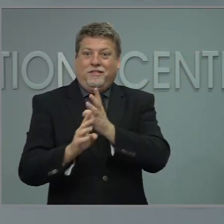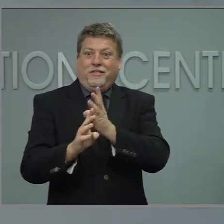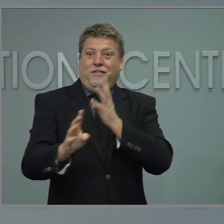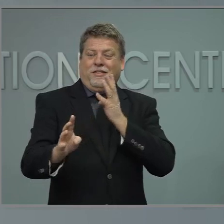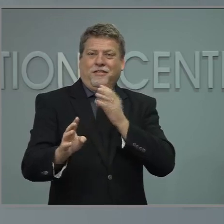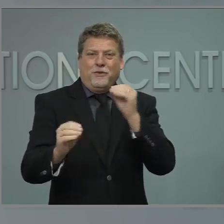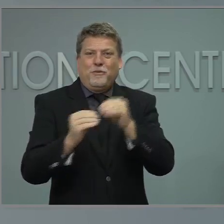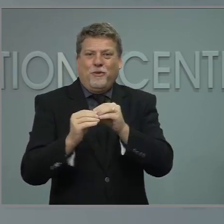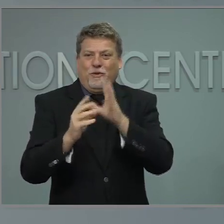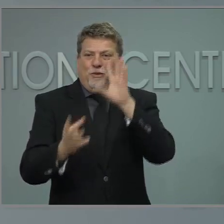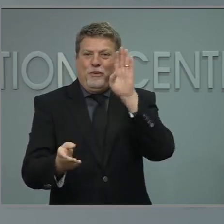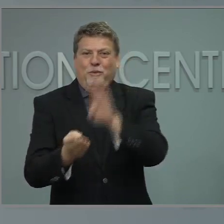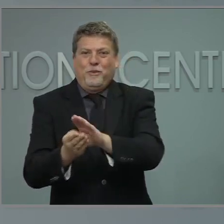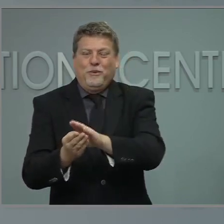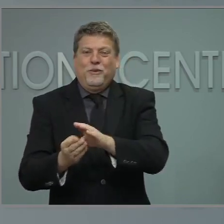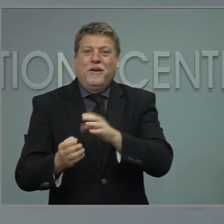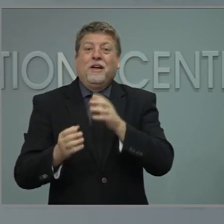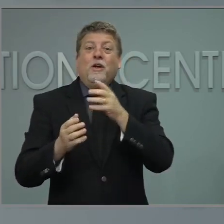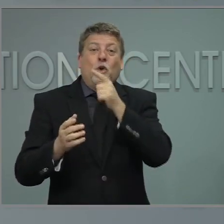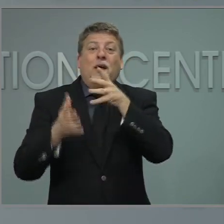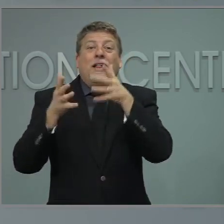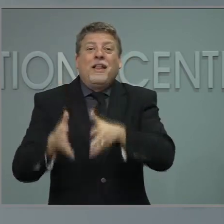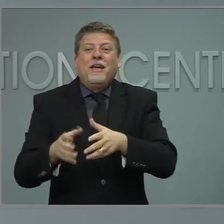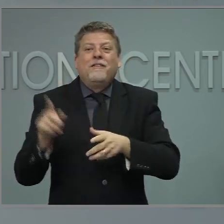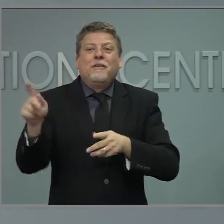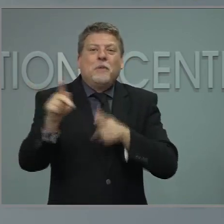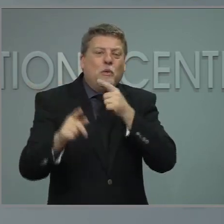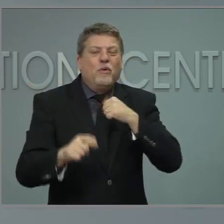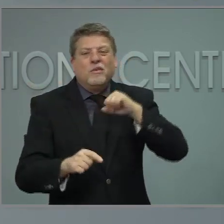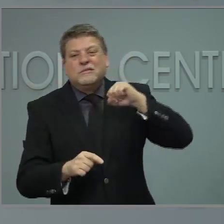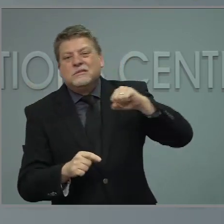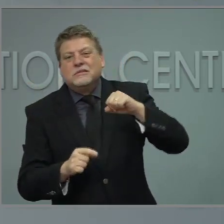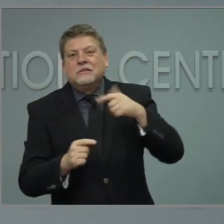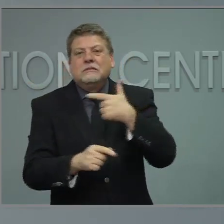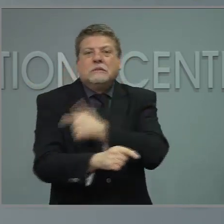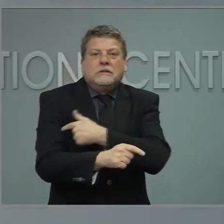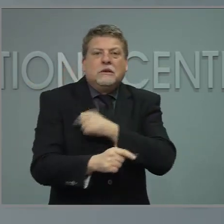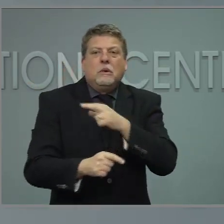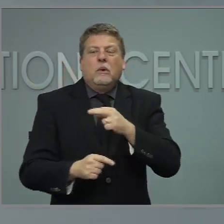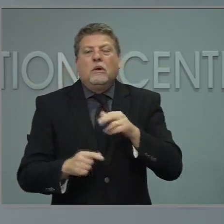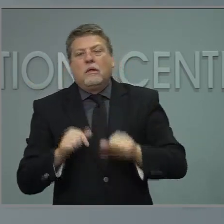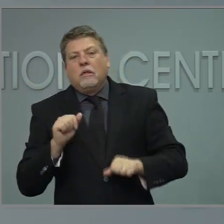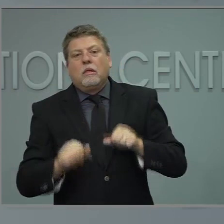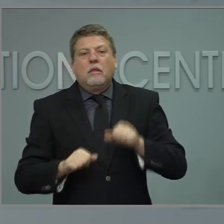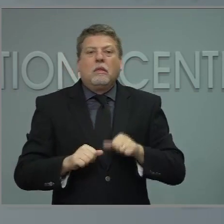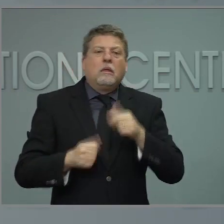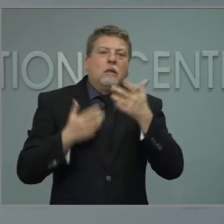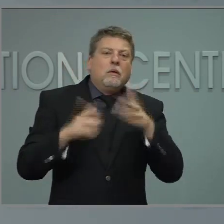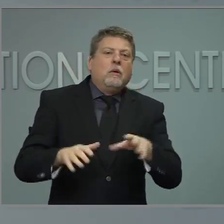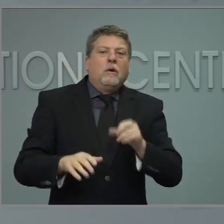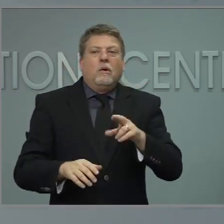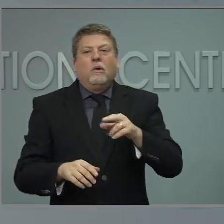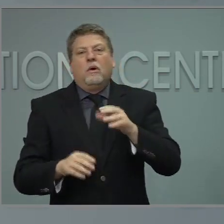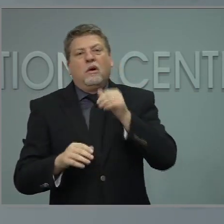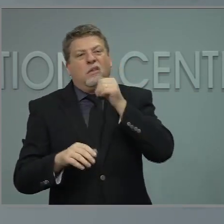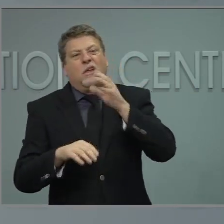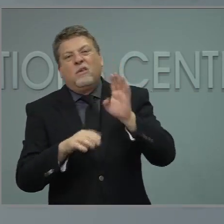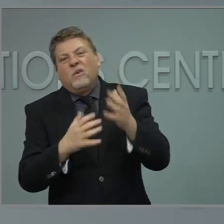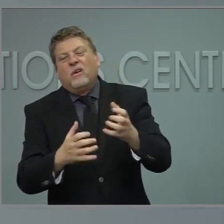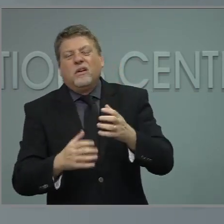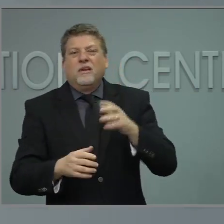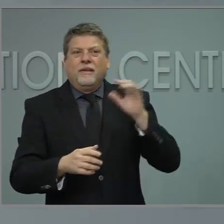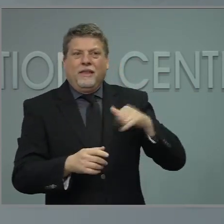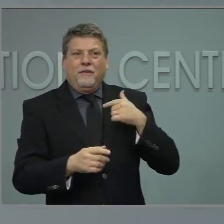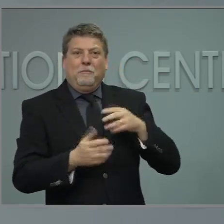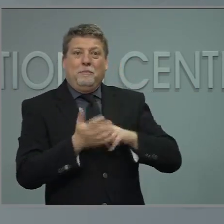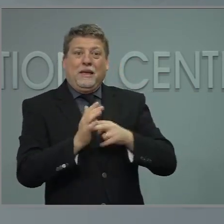that's going to do the convincing will be individual doctors and health care providers whom people trust. So that's something that we